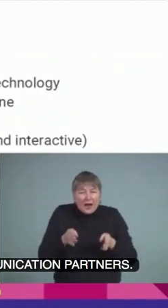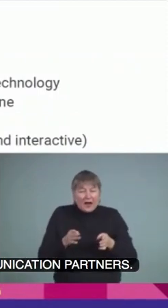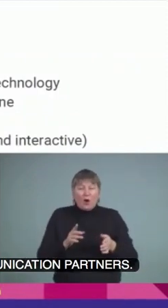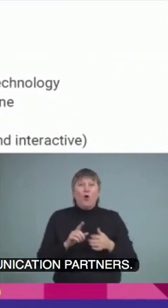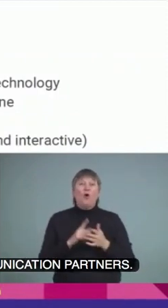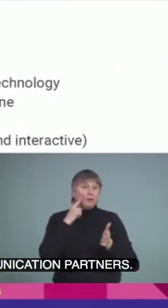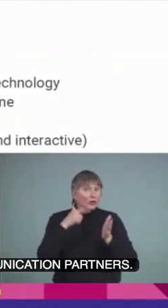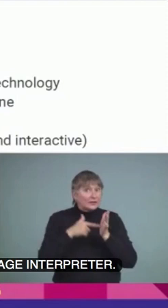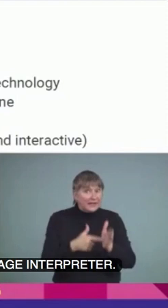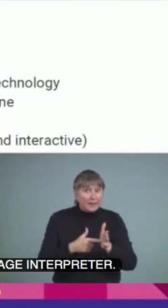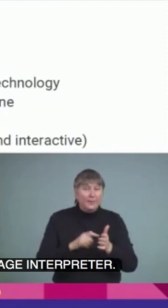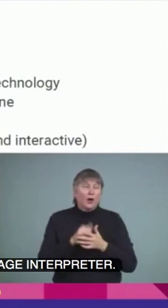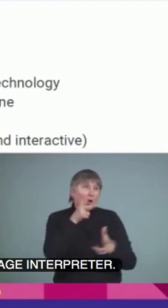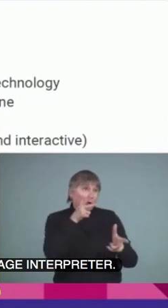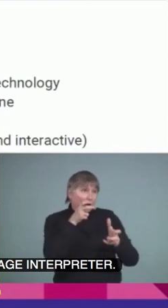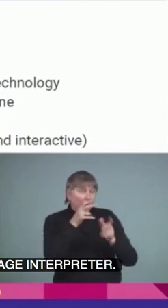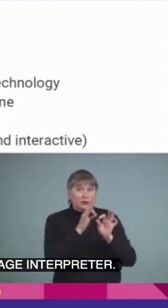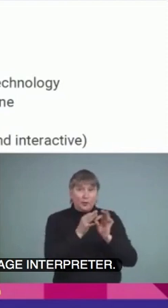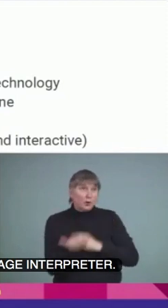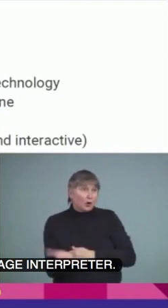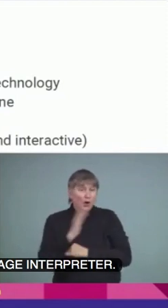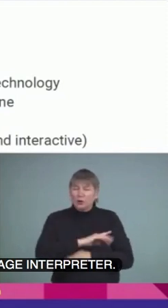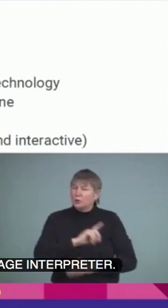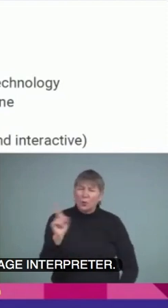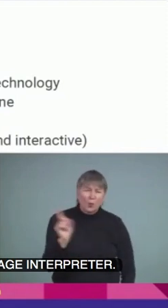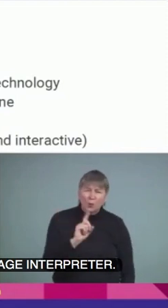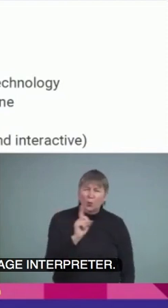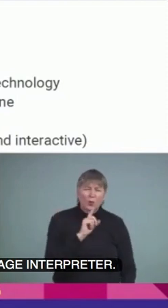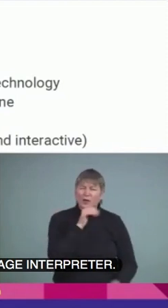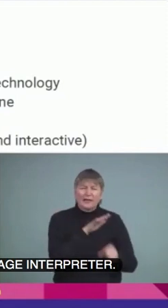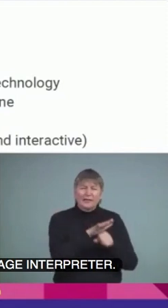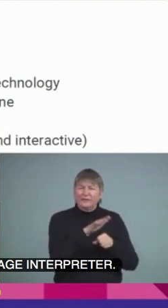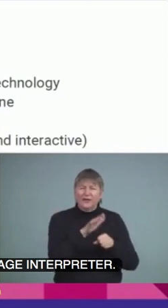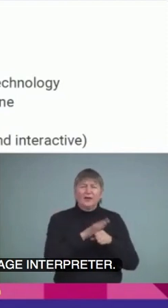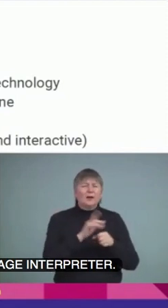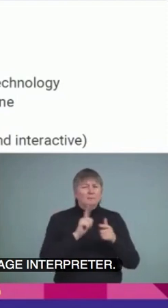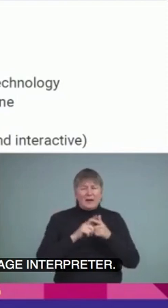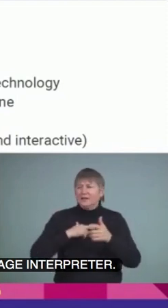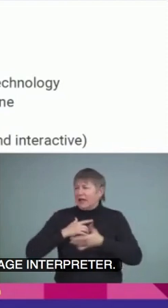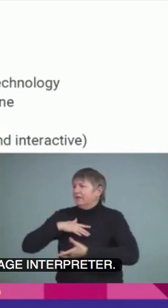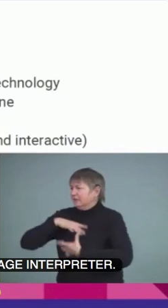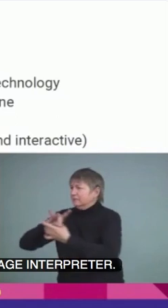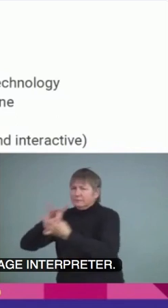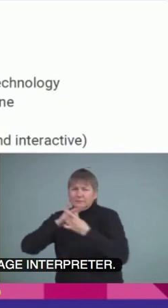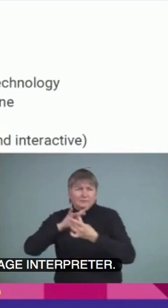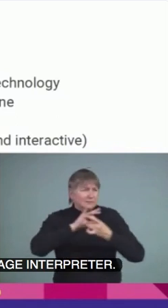interpreter. We want to ensure that they have that interactiveness for communication.